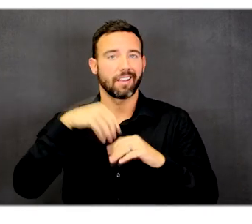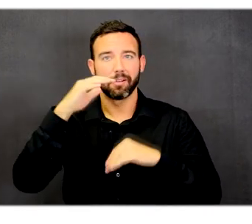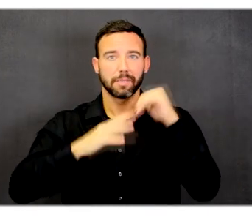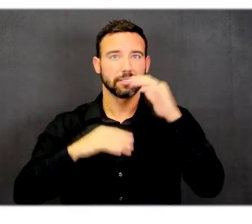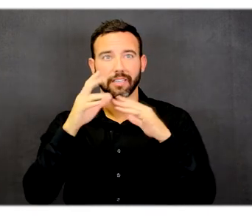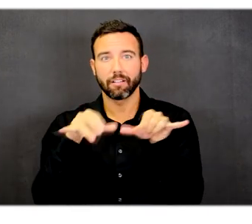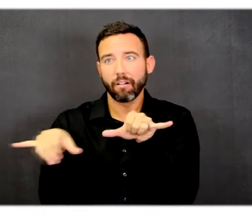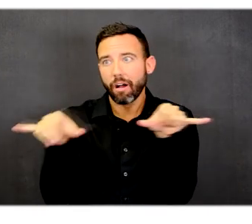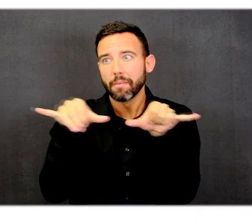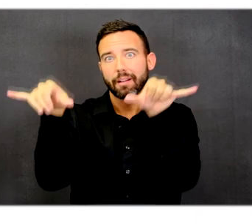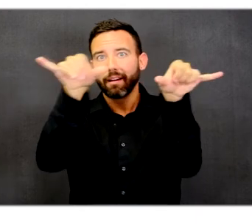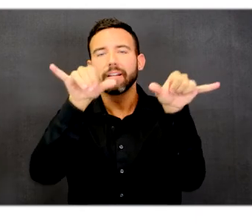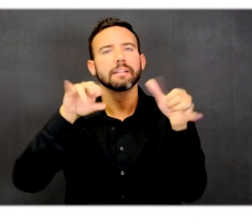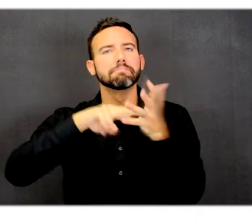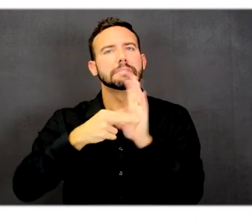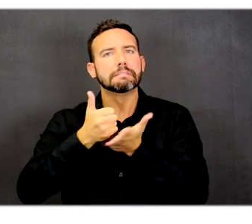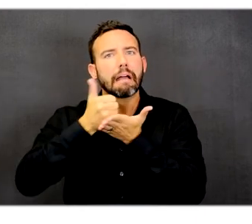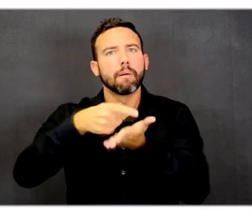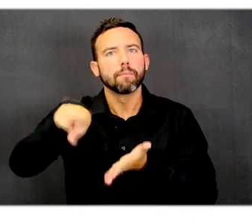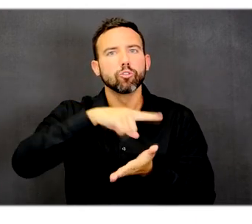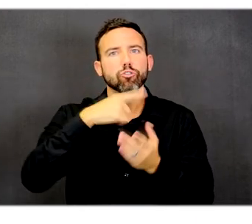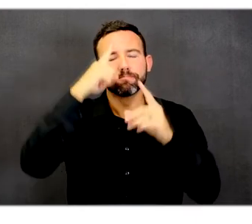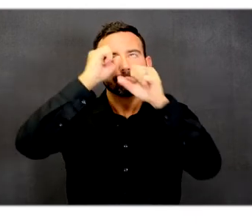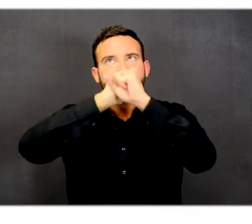the overall navigation of the main office building.